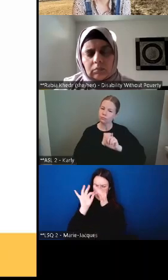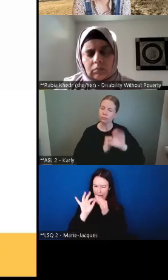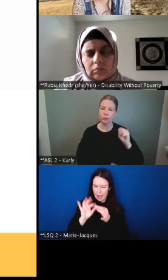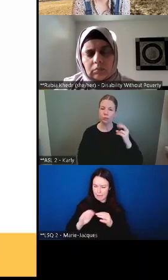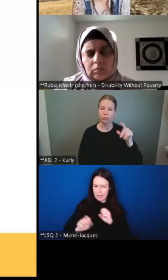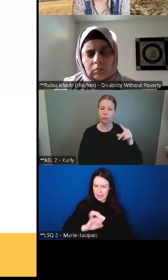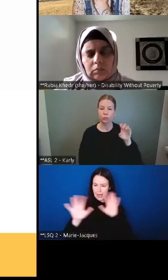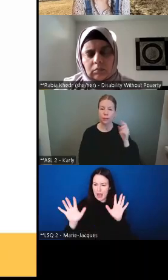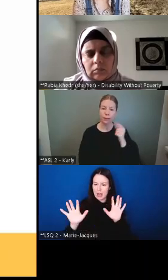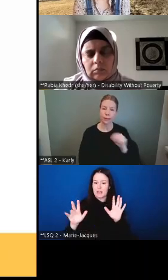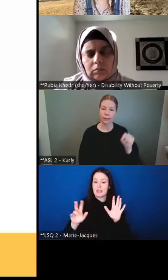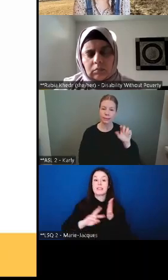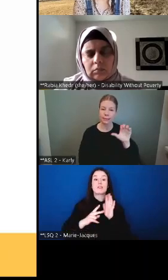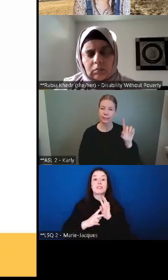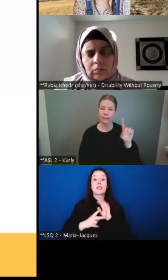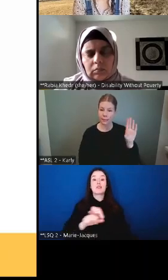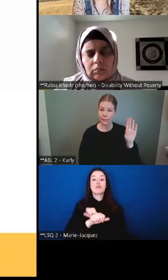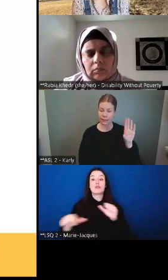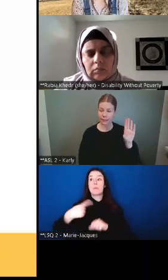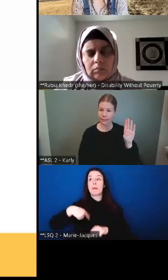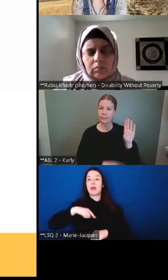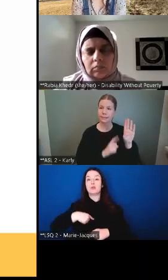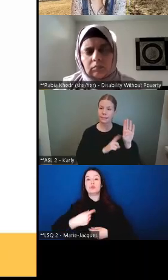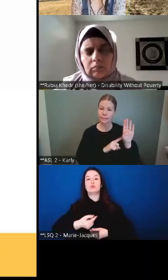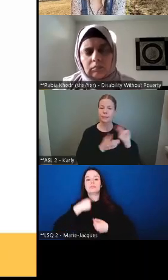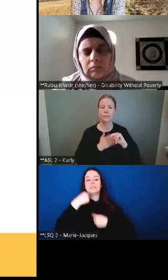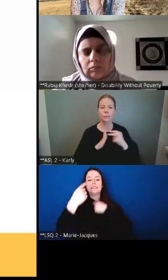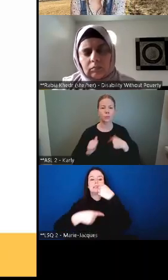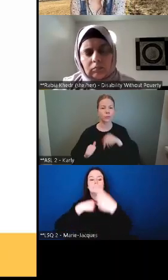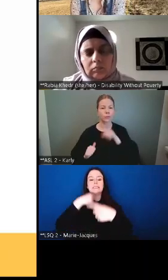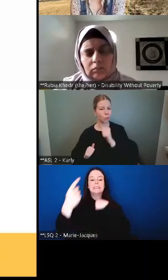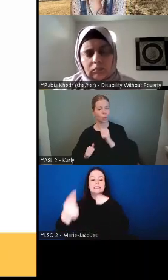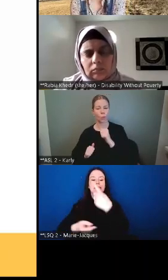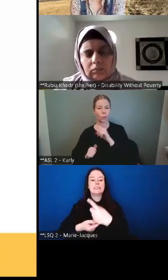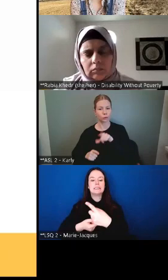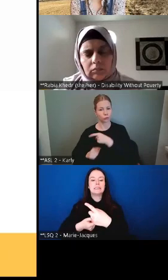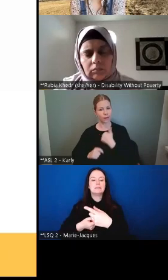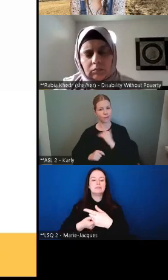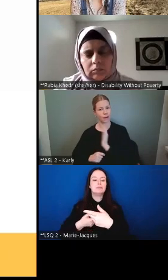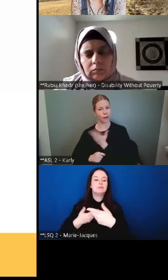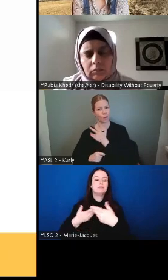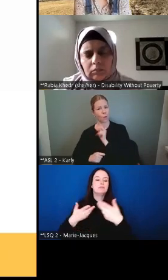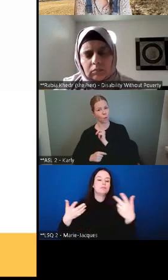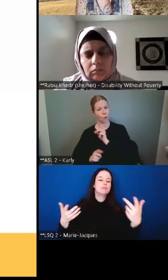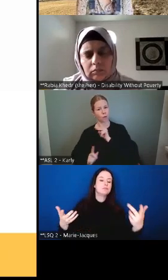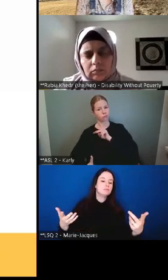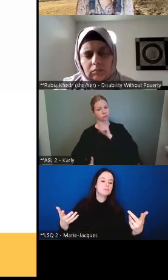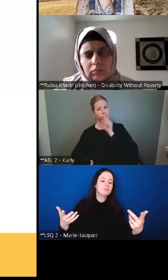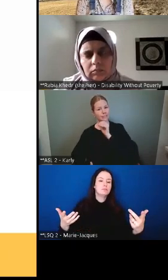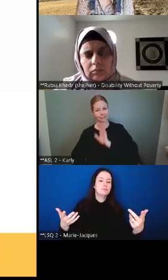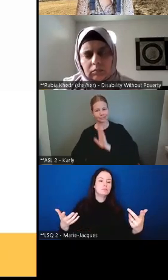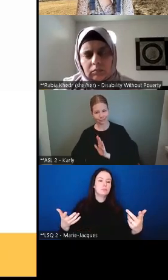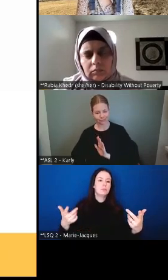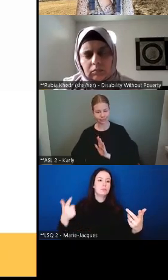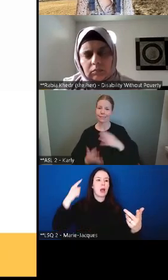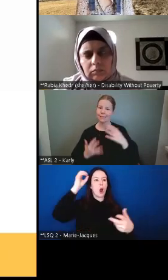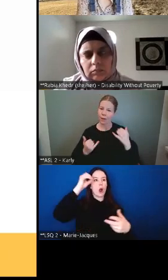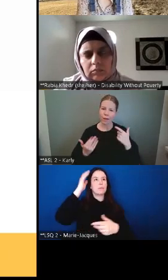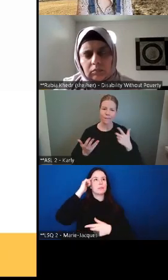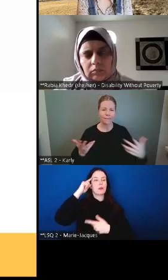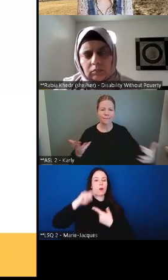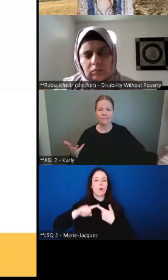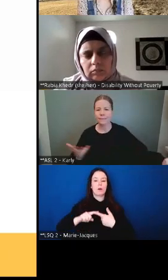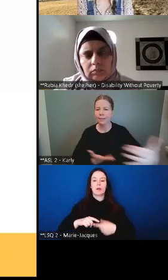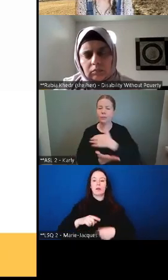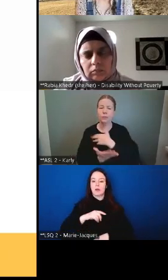this is what we think whenever we're meeting with Rabia and I are meeting with government officials. Now we're saying